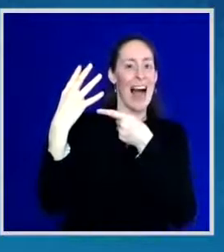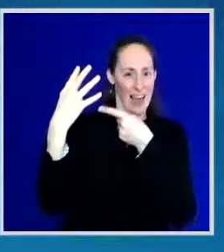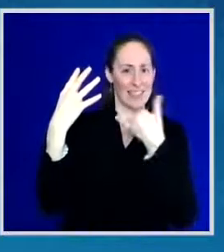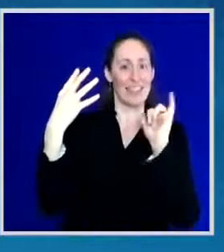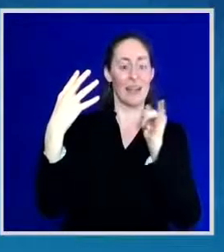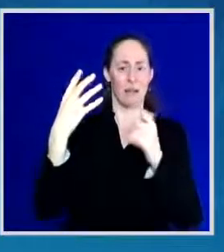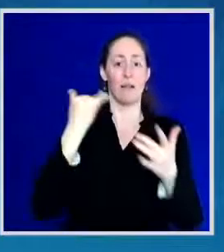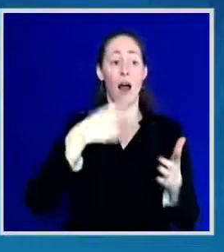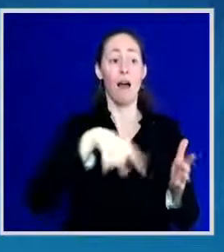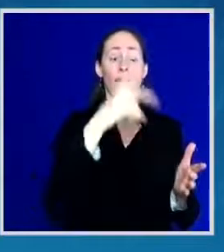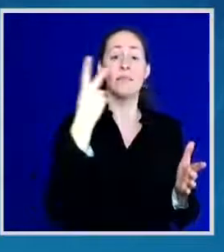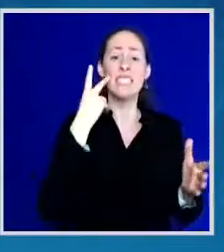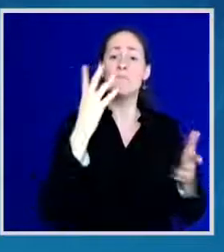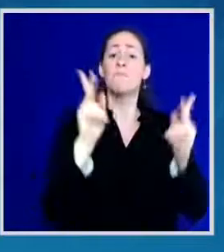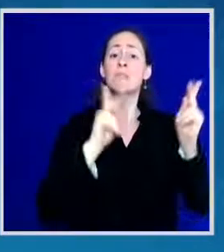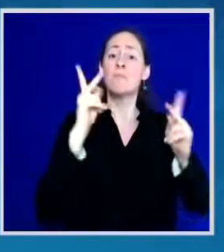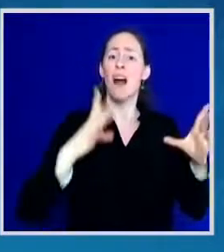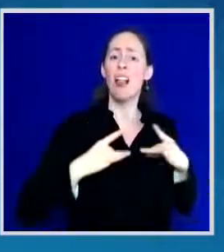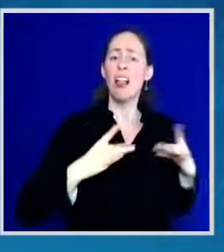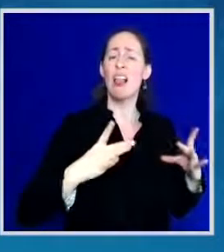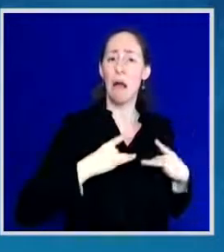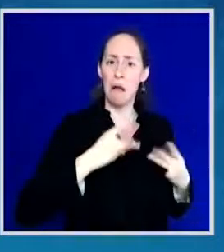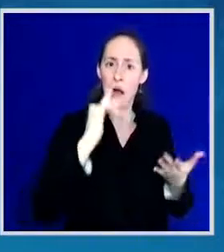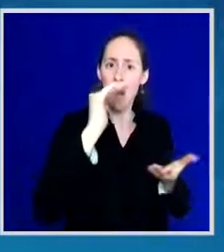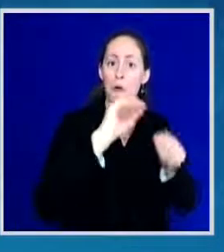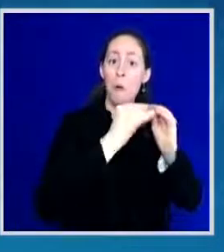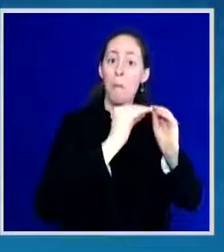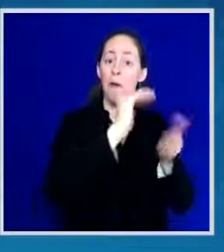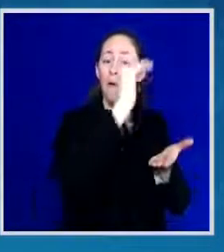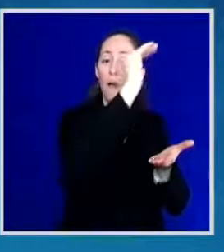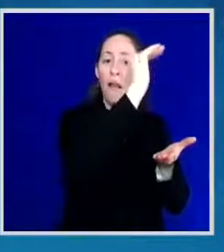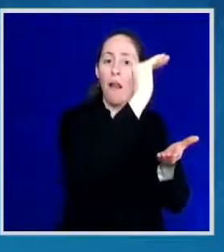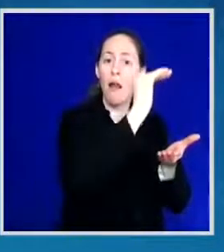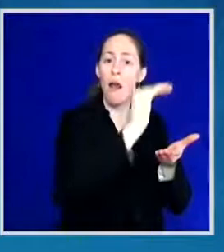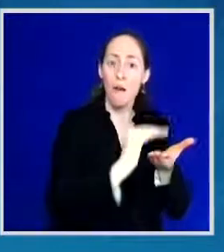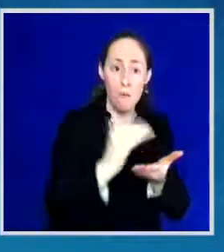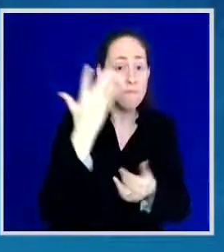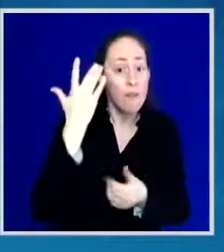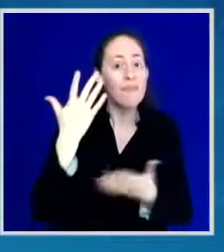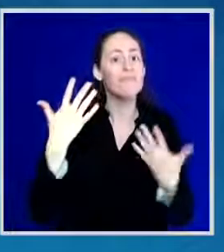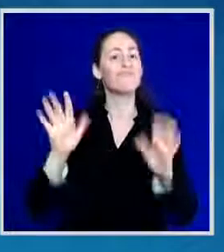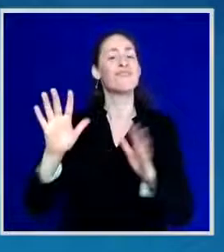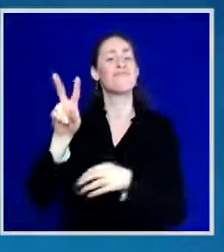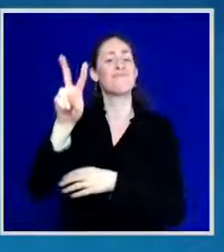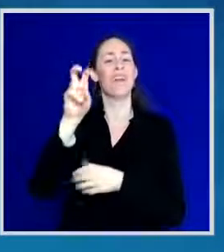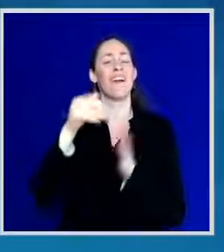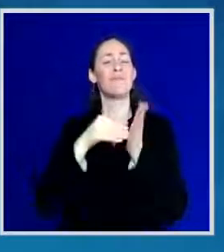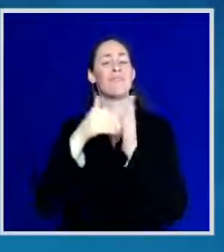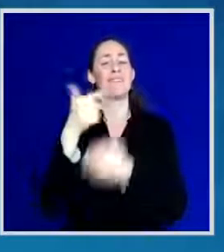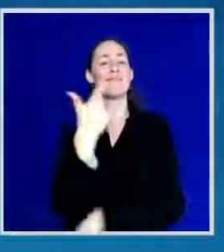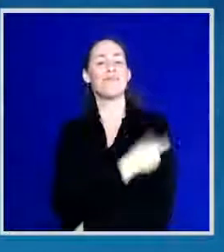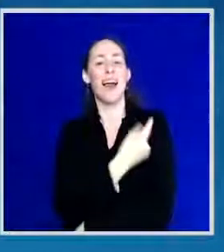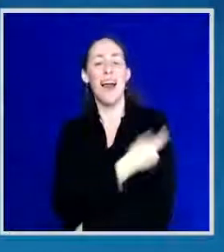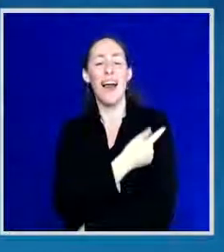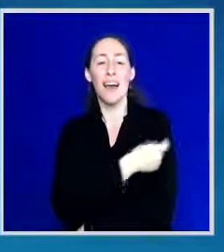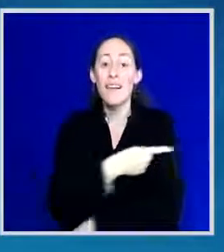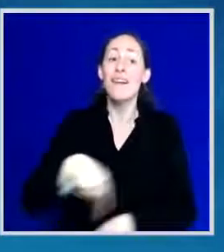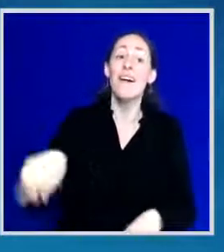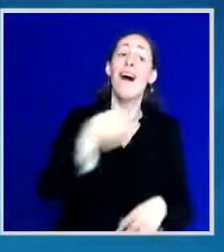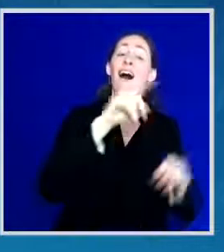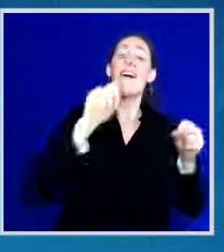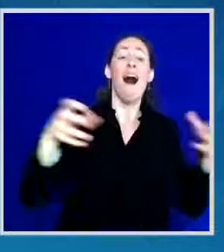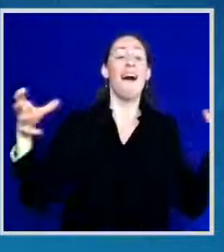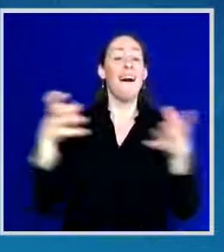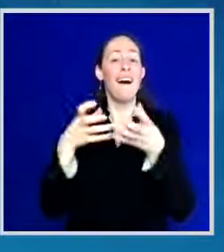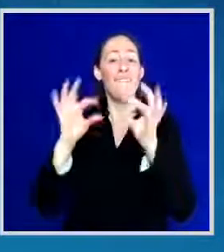200 million vaccines have been administered. Families can visit their loved ones in the family now, y'all. It's been so hard, people